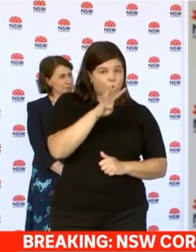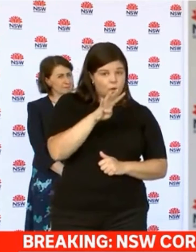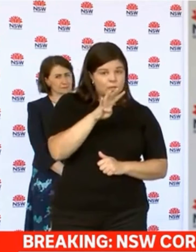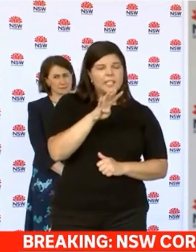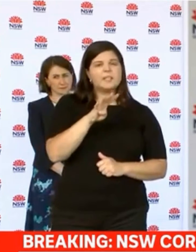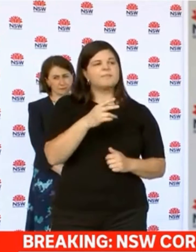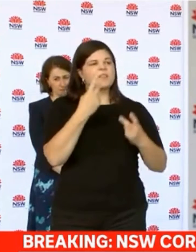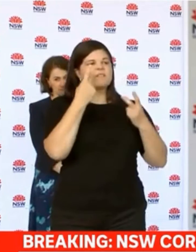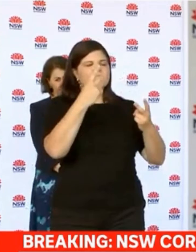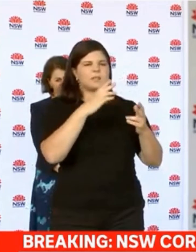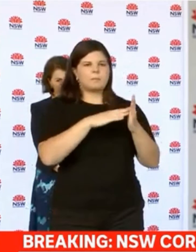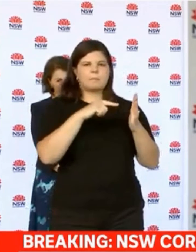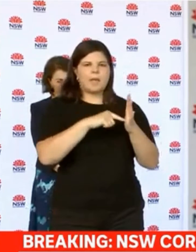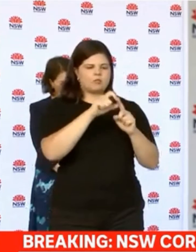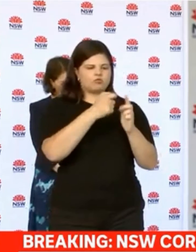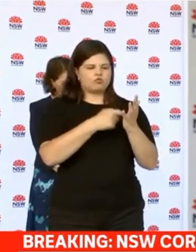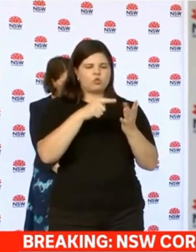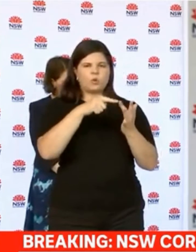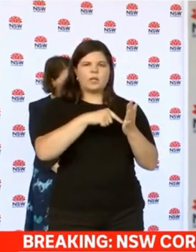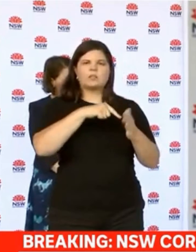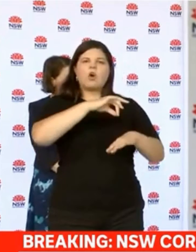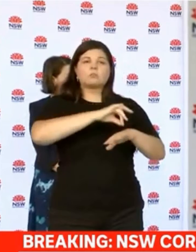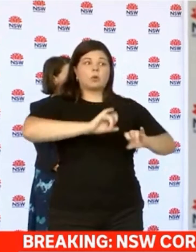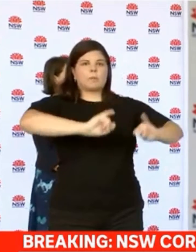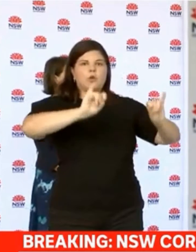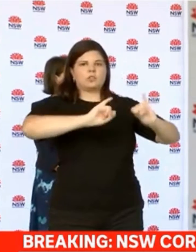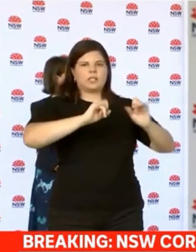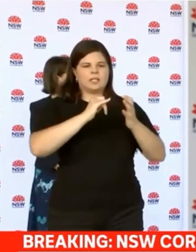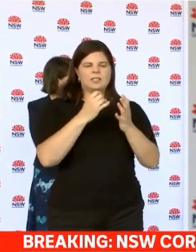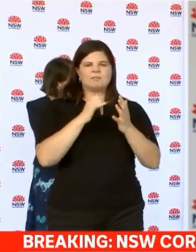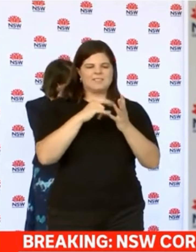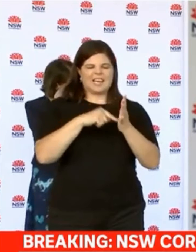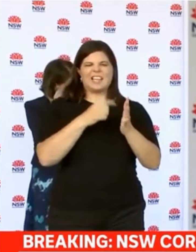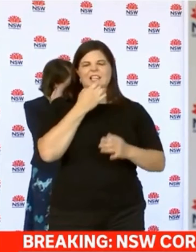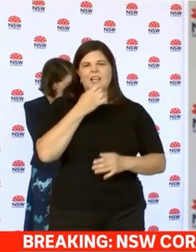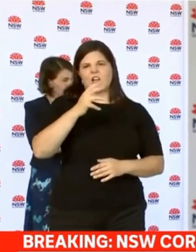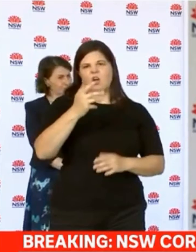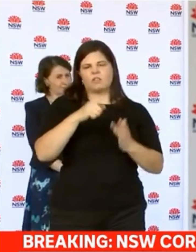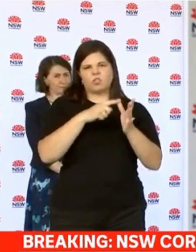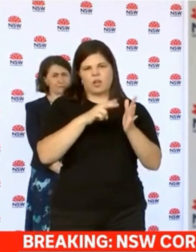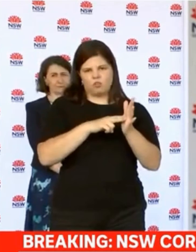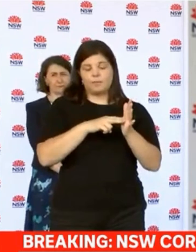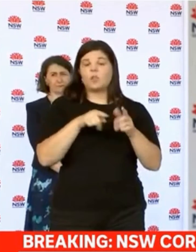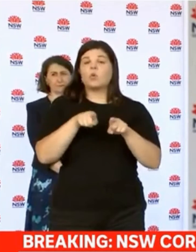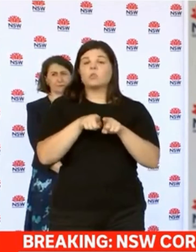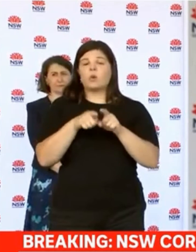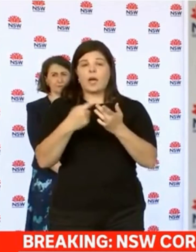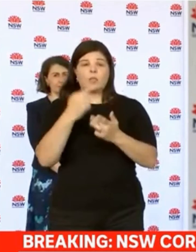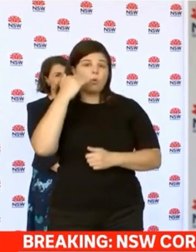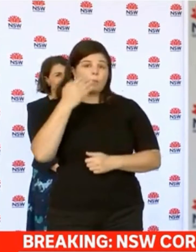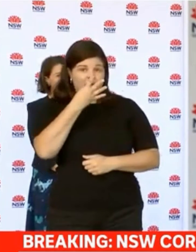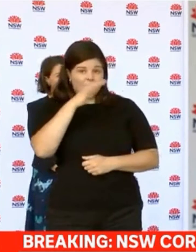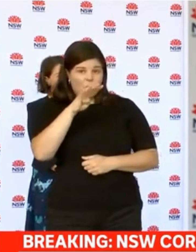who attended the Mount Druitt emergency department on Saturday the 9th of January. The second of these two cases is a woman in her